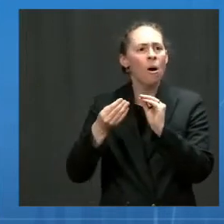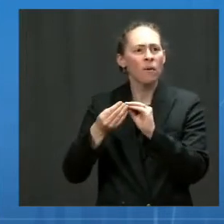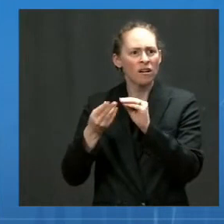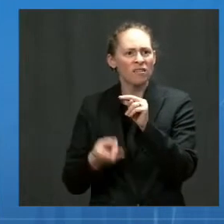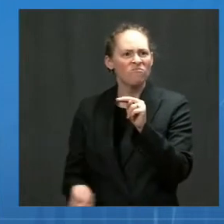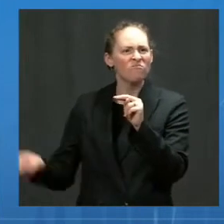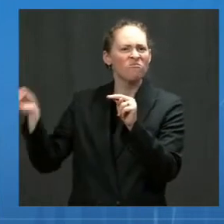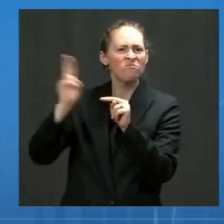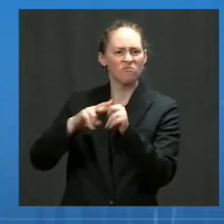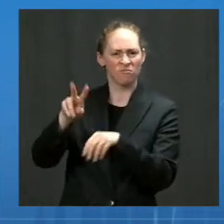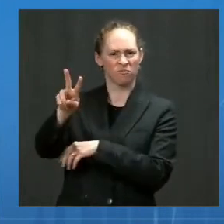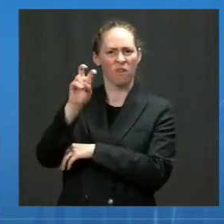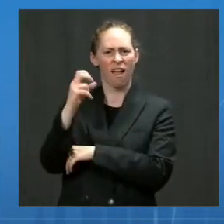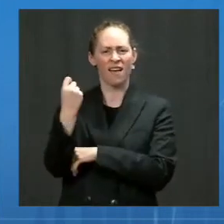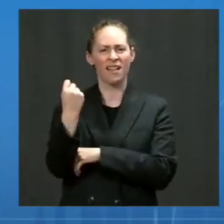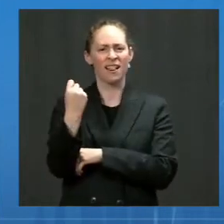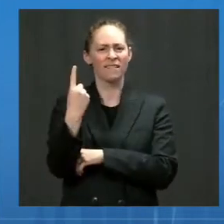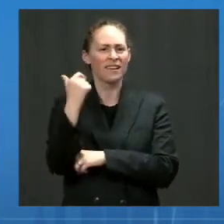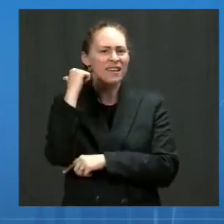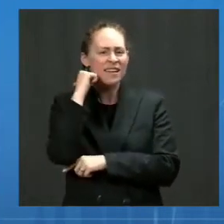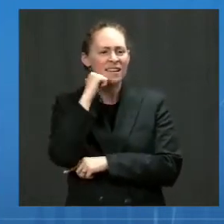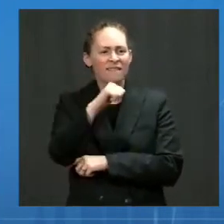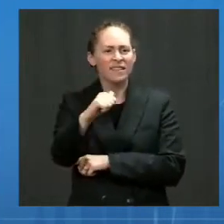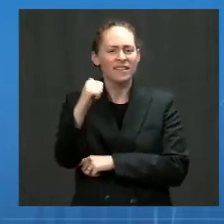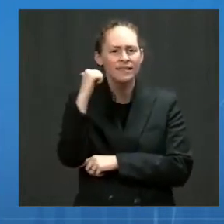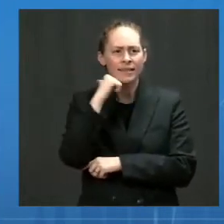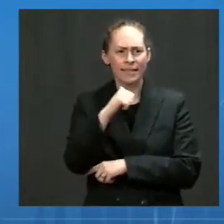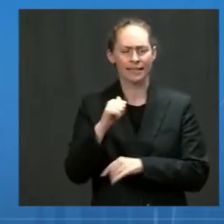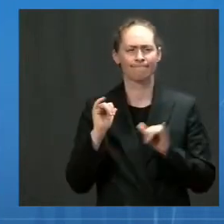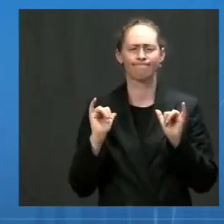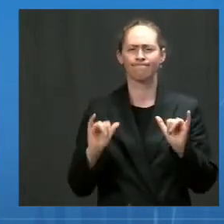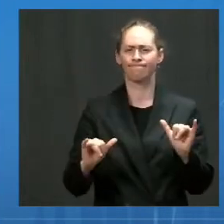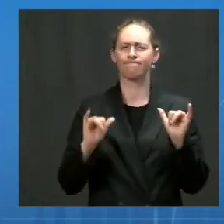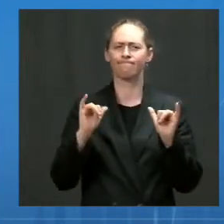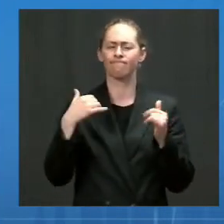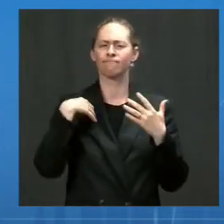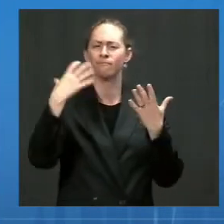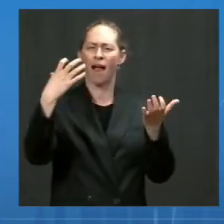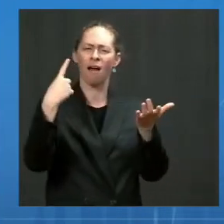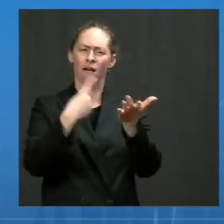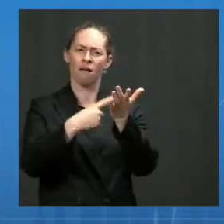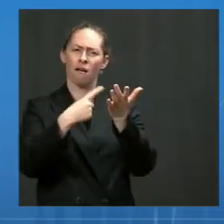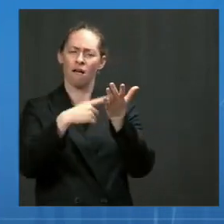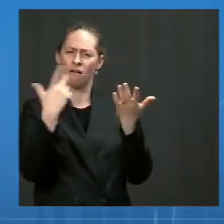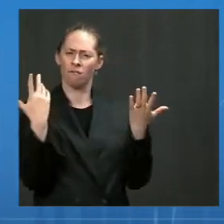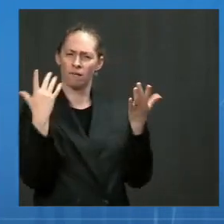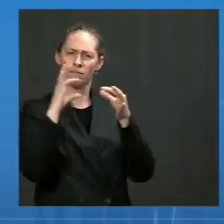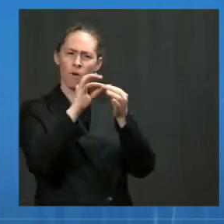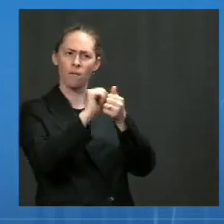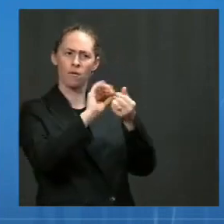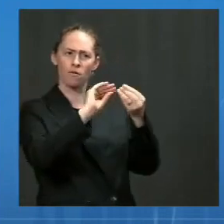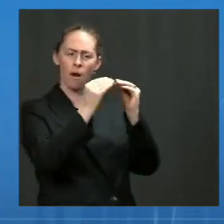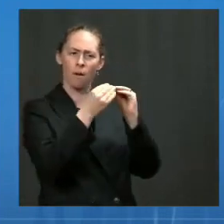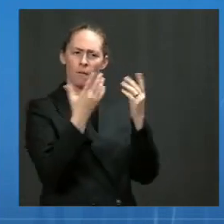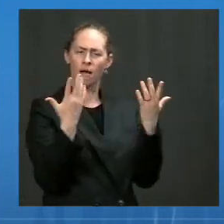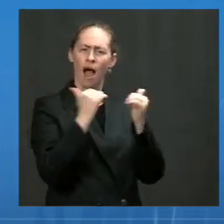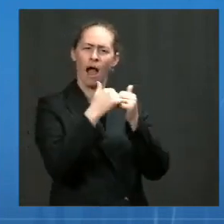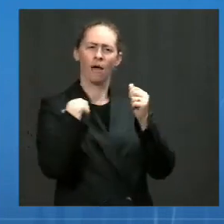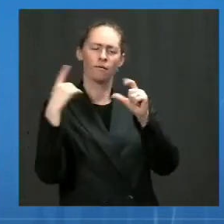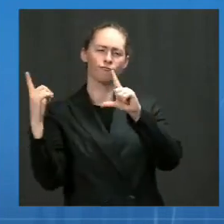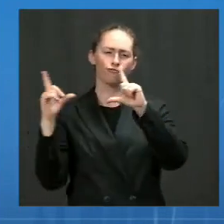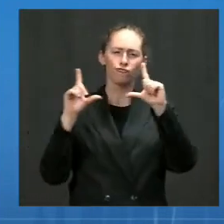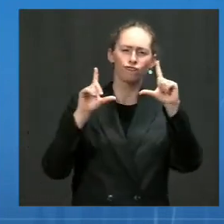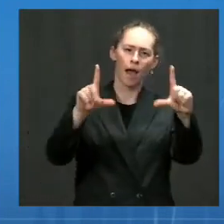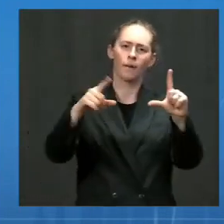Today, Dr. Fauci and I want to provide some perspective about these numbers and how we should be thinking about where we are at this